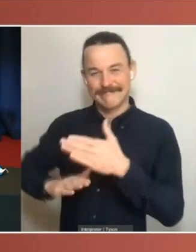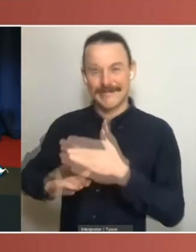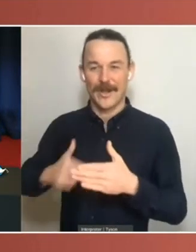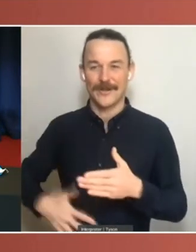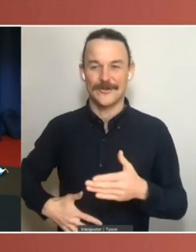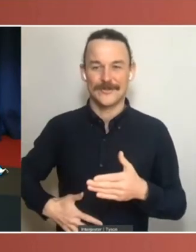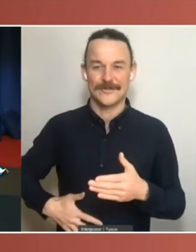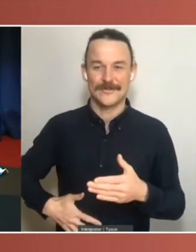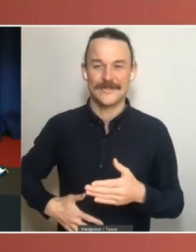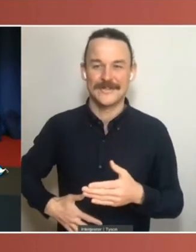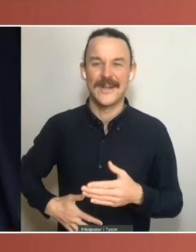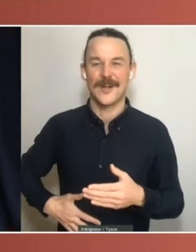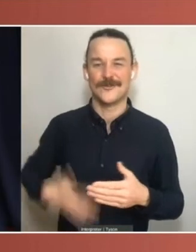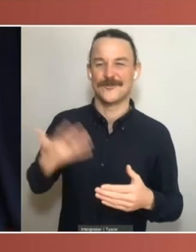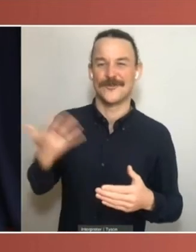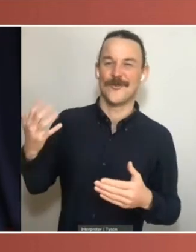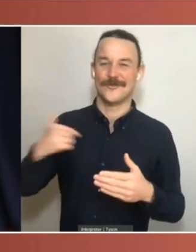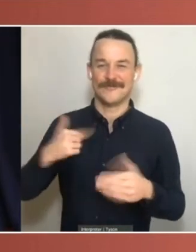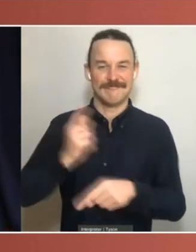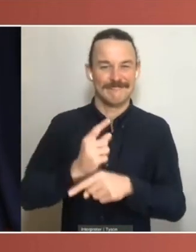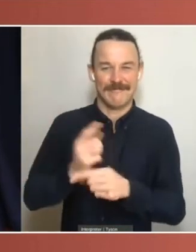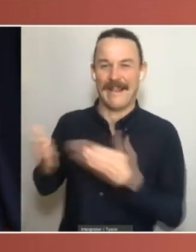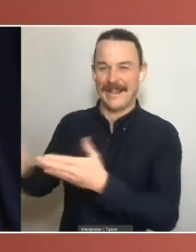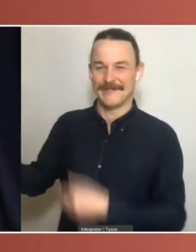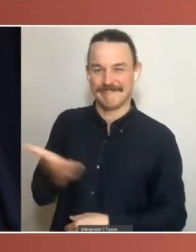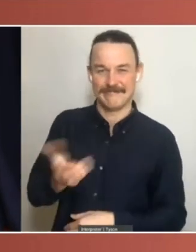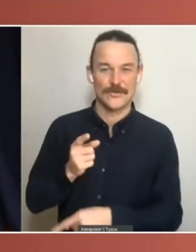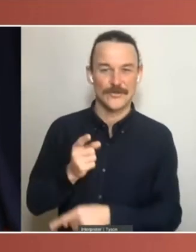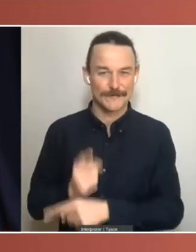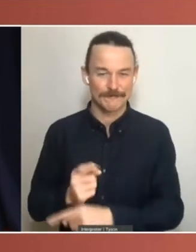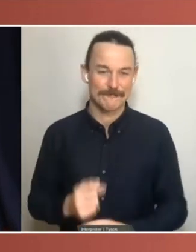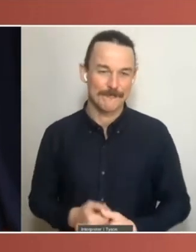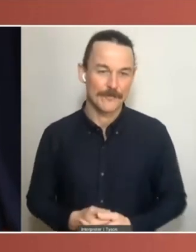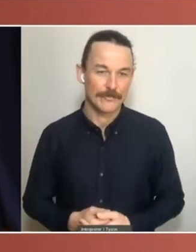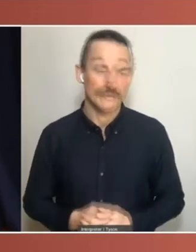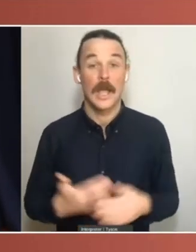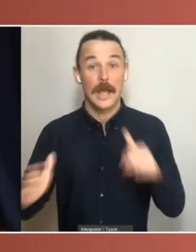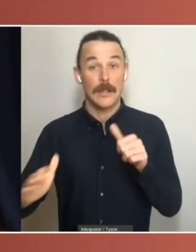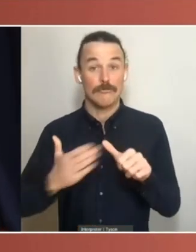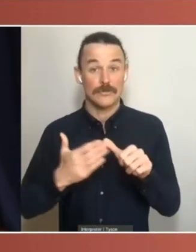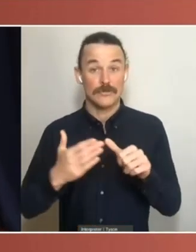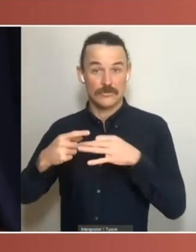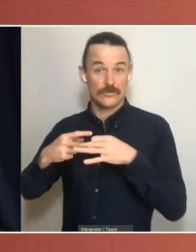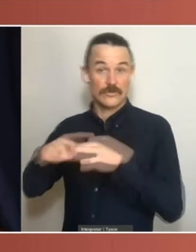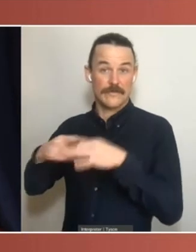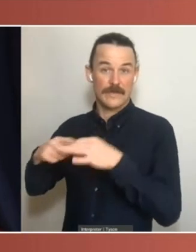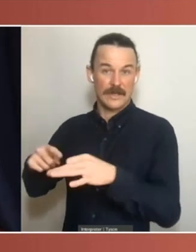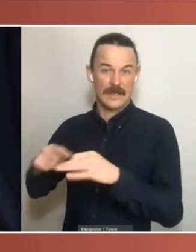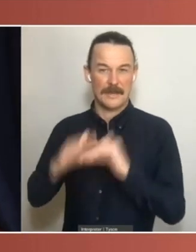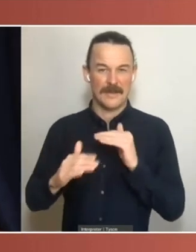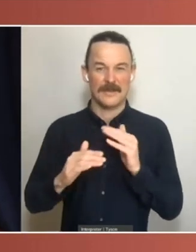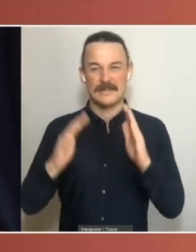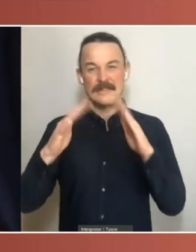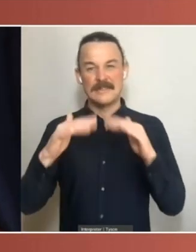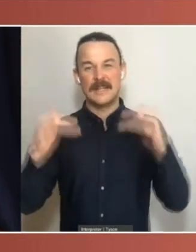Yeah, so the original survey we did on the Senate in the midst of 2020